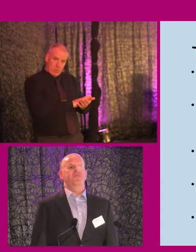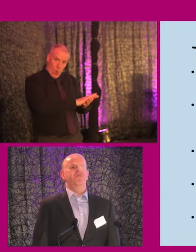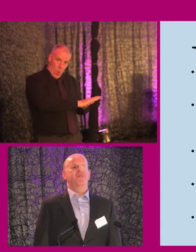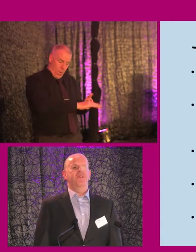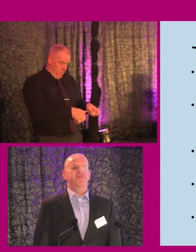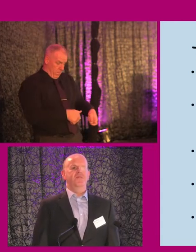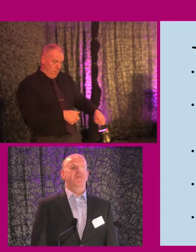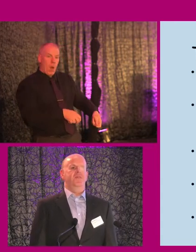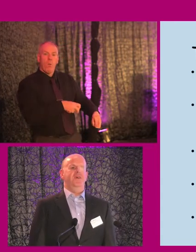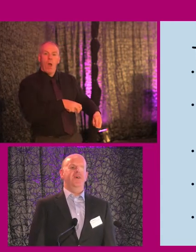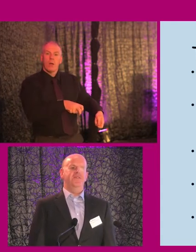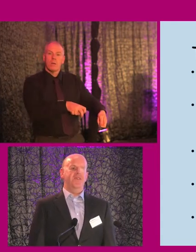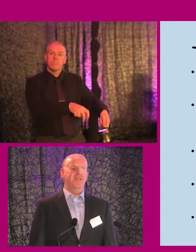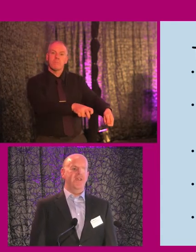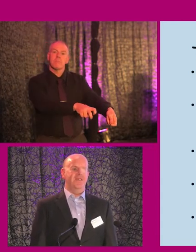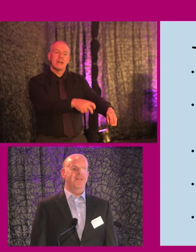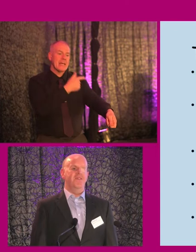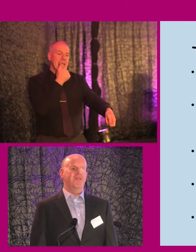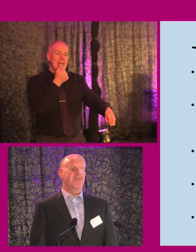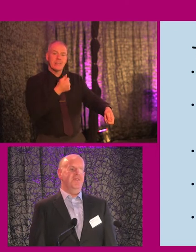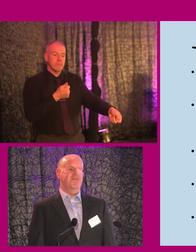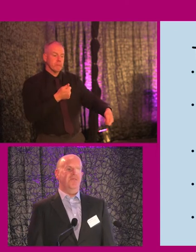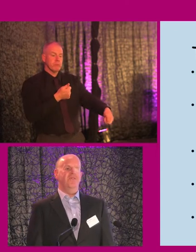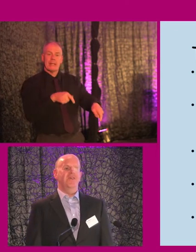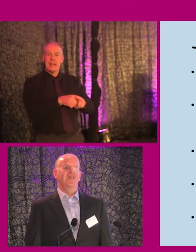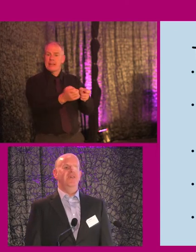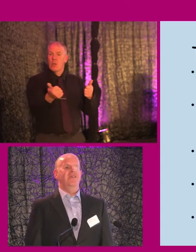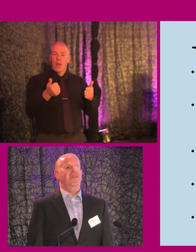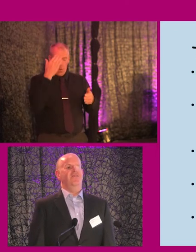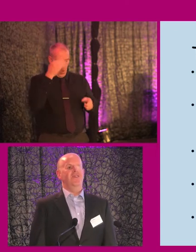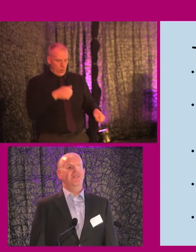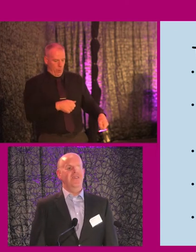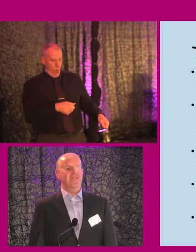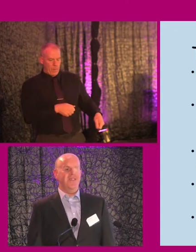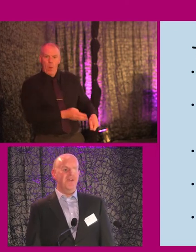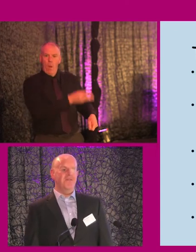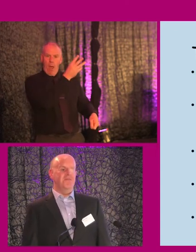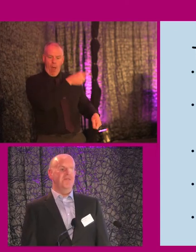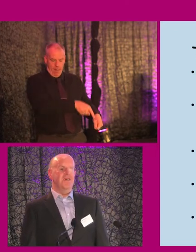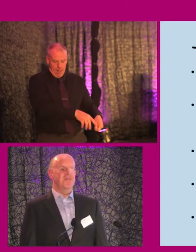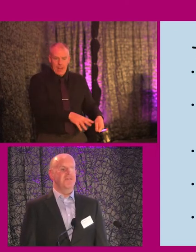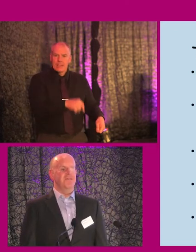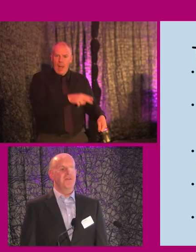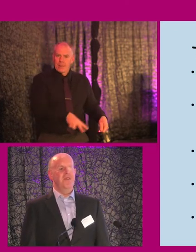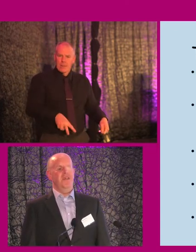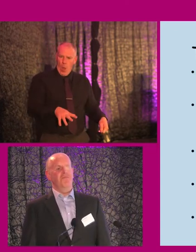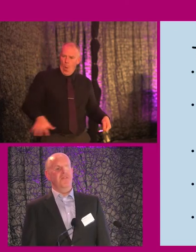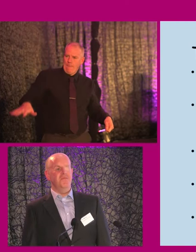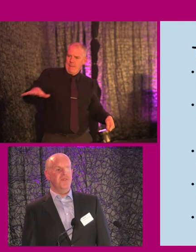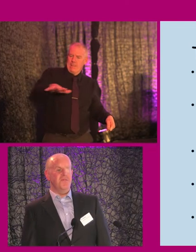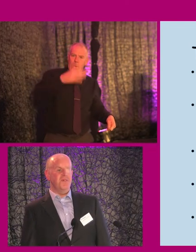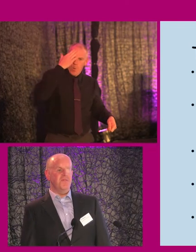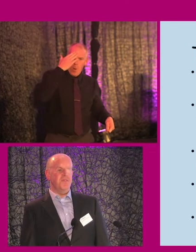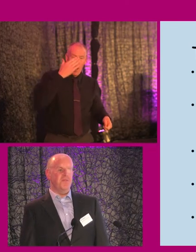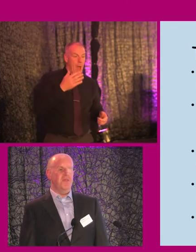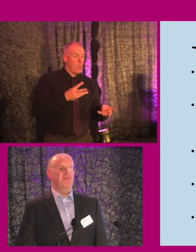and I just walk along as easily as it is for anyone else in the building to walk along. I get a great sense of satisfaction from doing that. I still do have worked in the